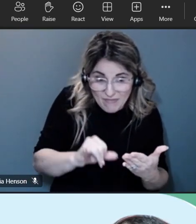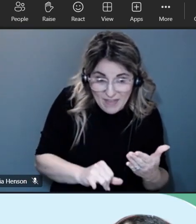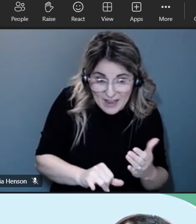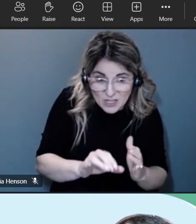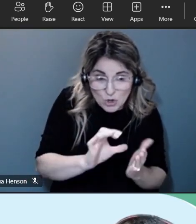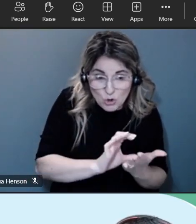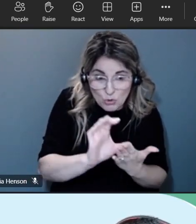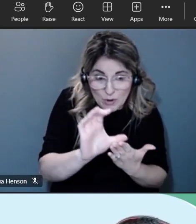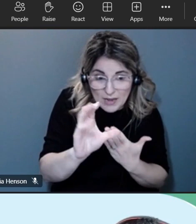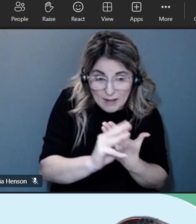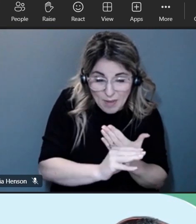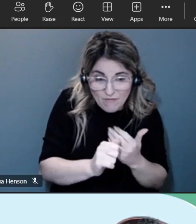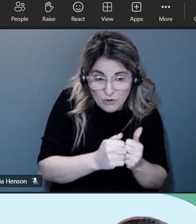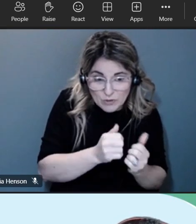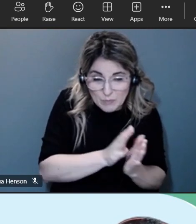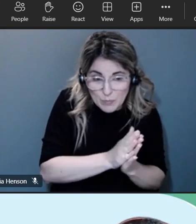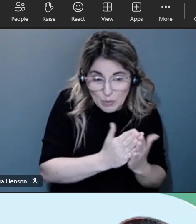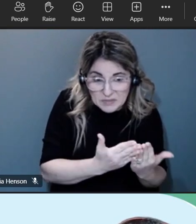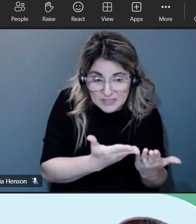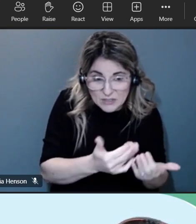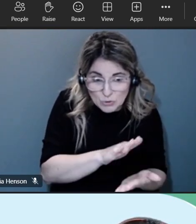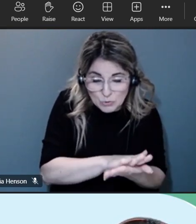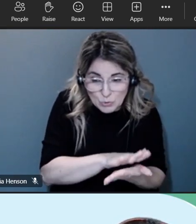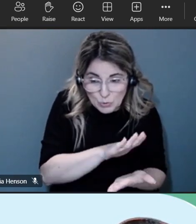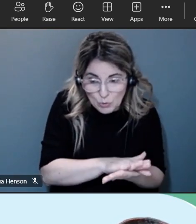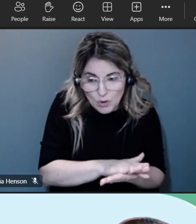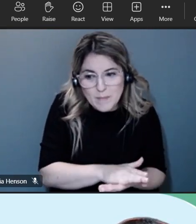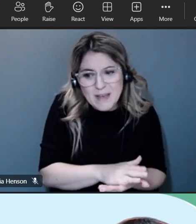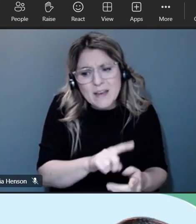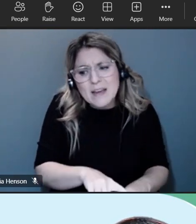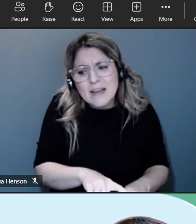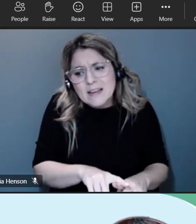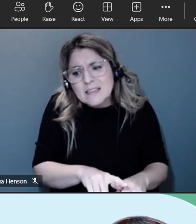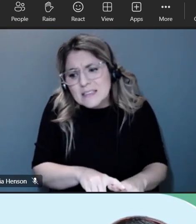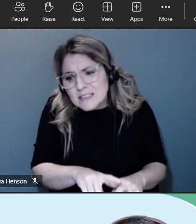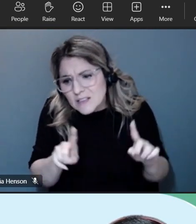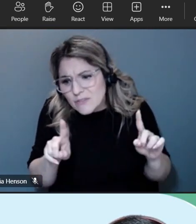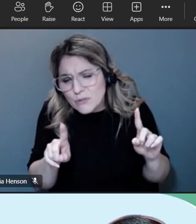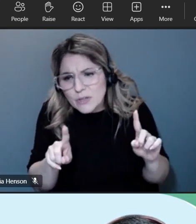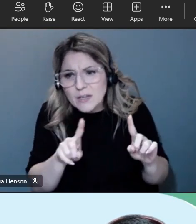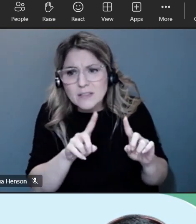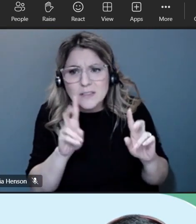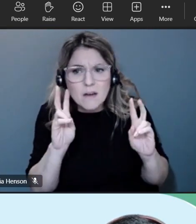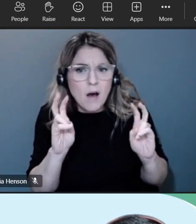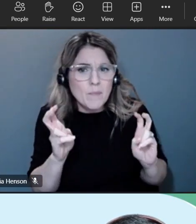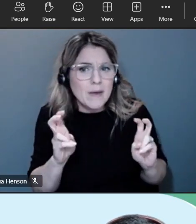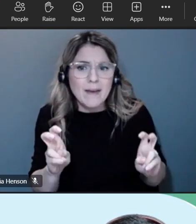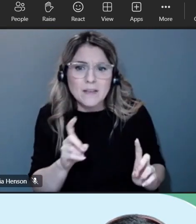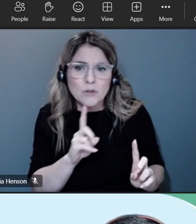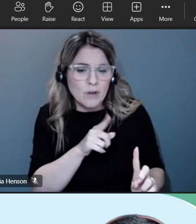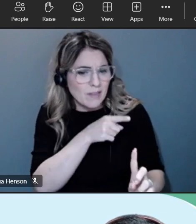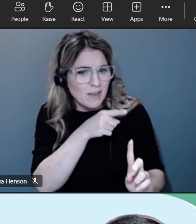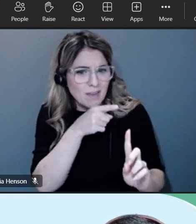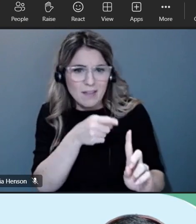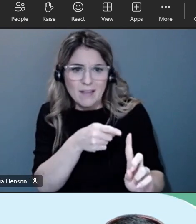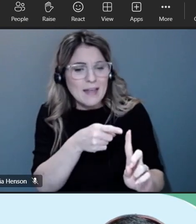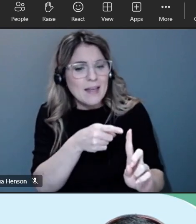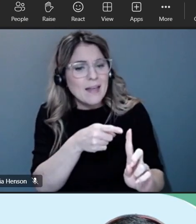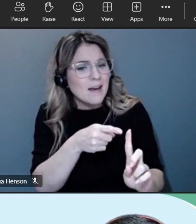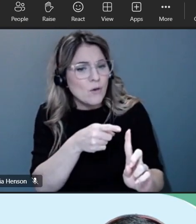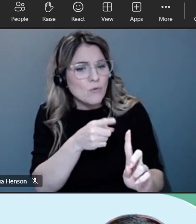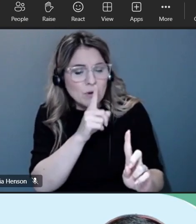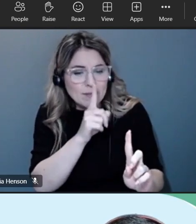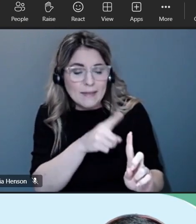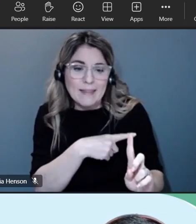um so but then there's a whole host of other sort of uh things that um are aimed at sort of limiting um